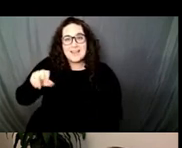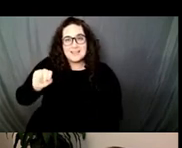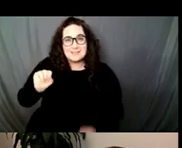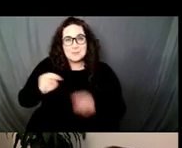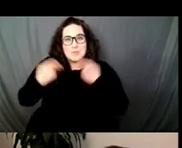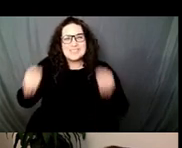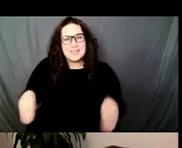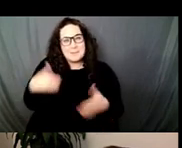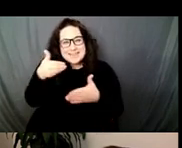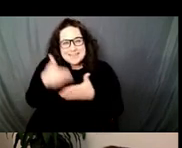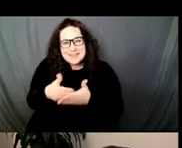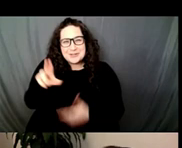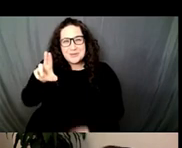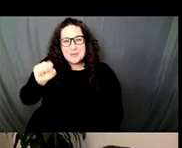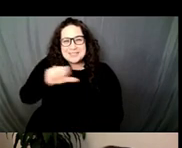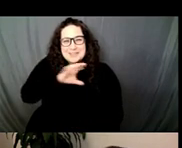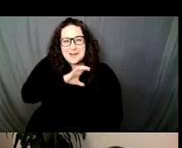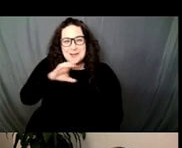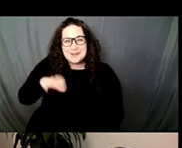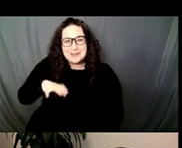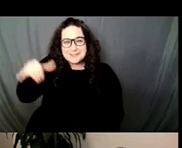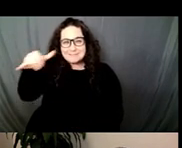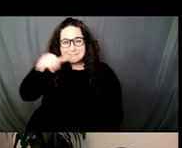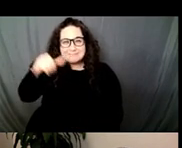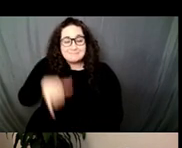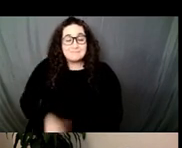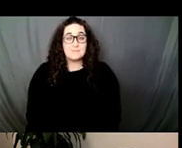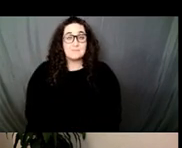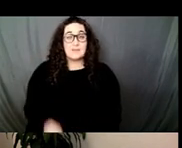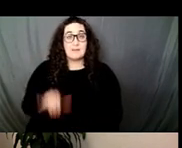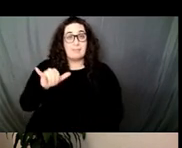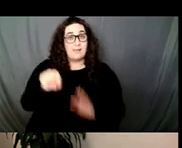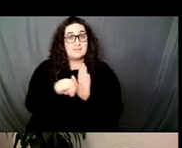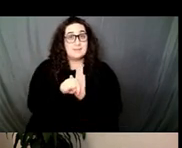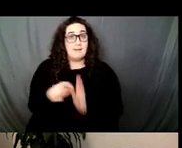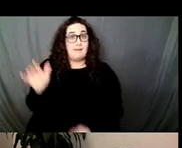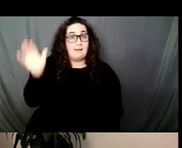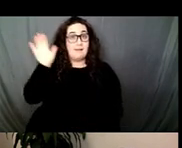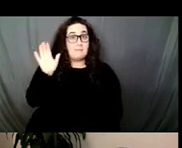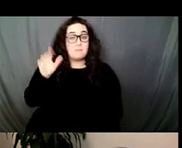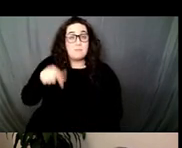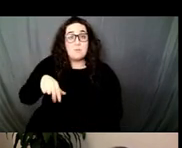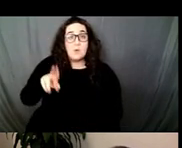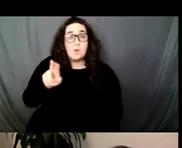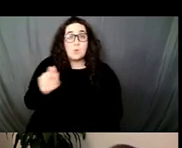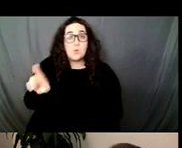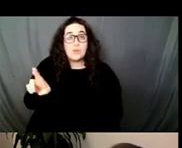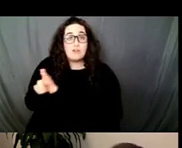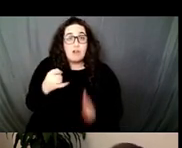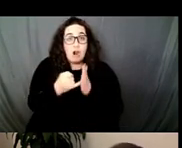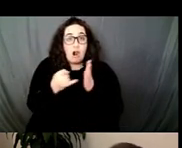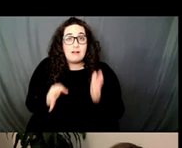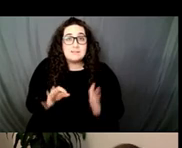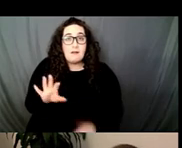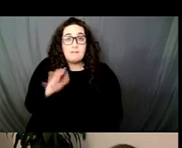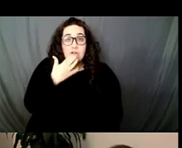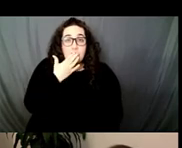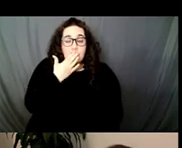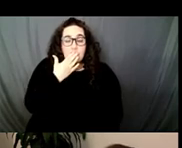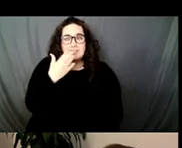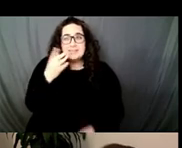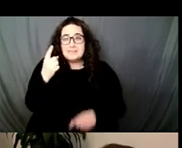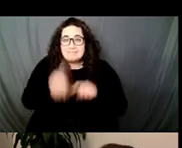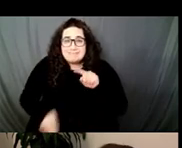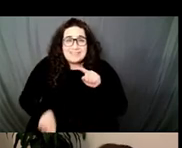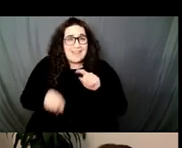He was a huge success in the market at a time when queer artists of color couldn't get a showing, and most can still today barely pay their